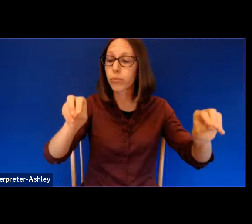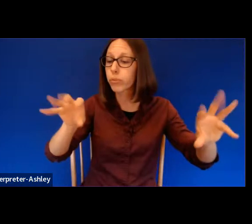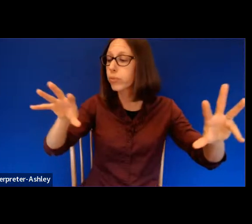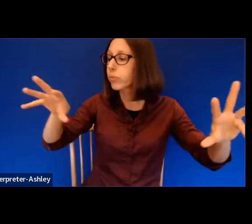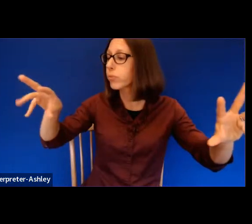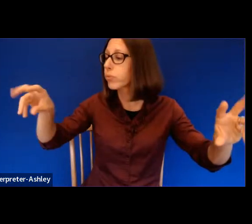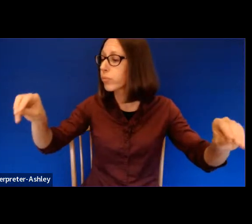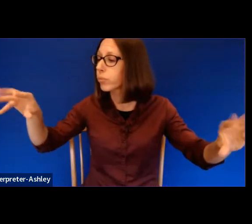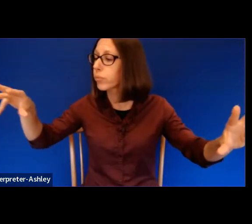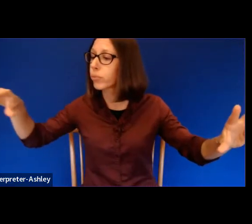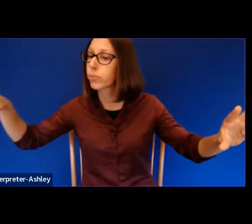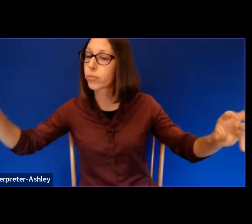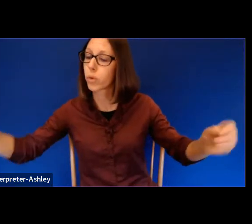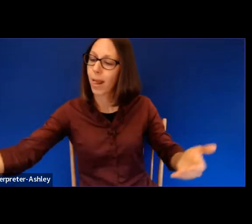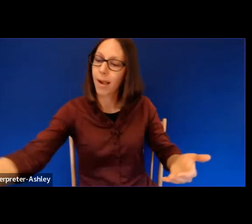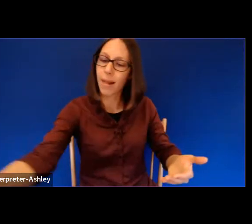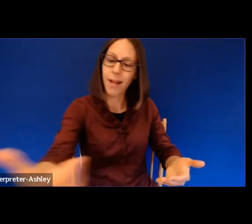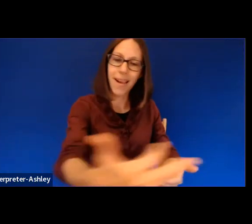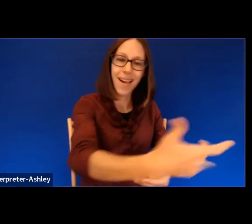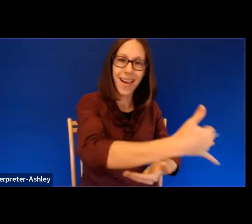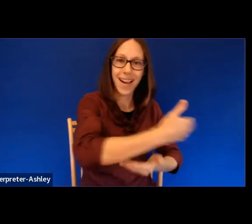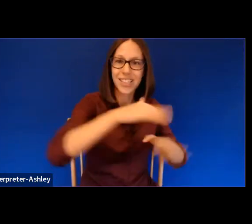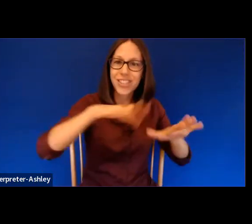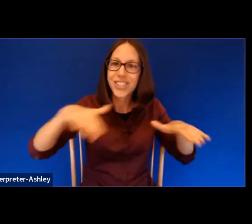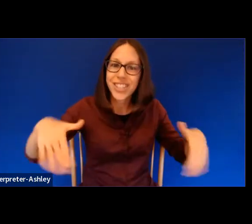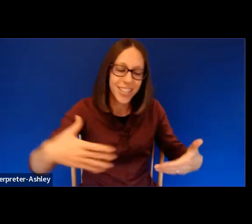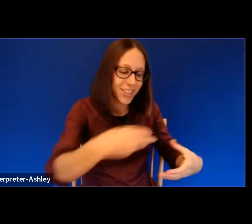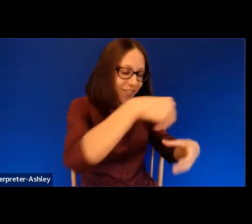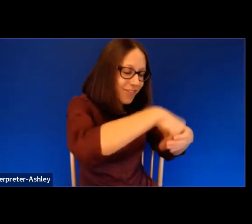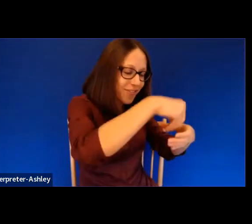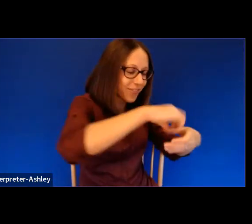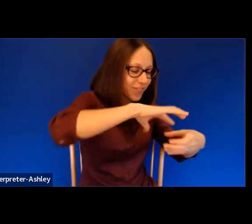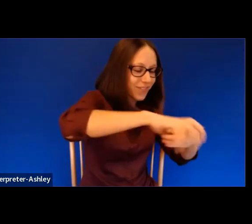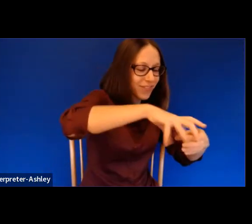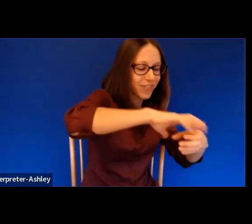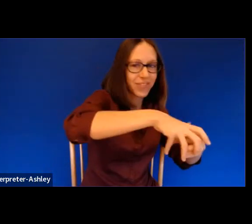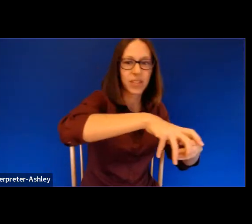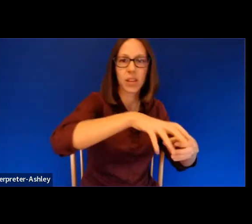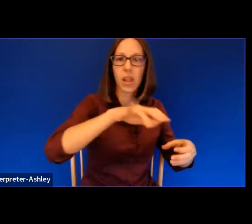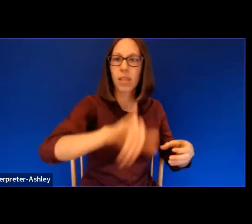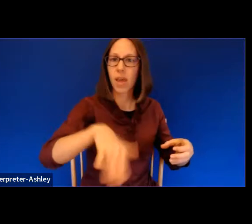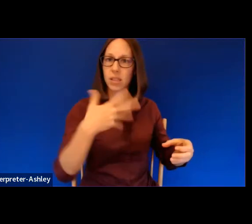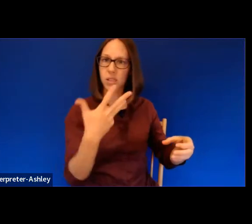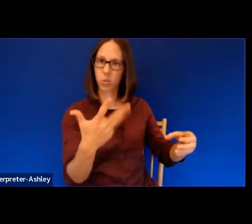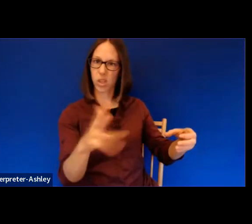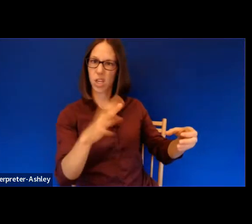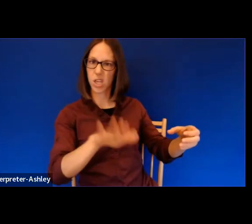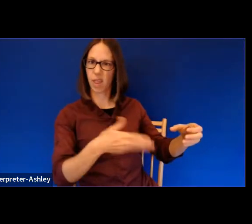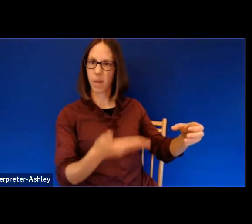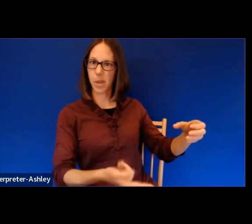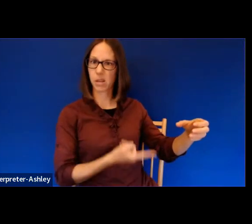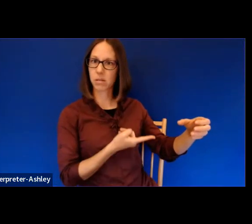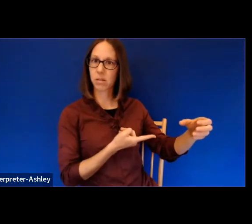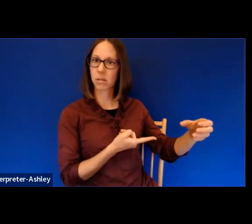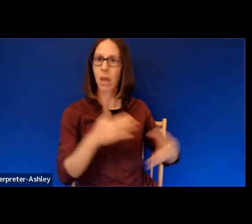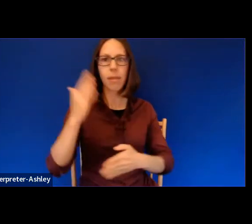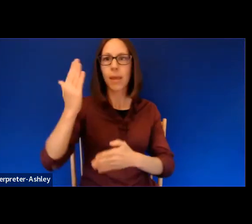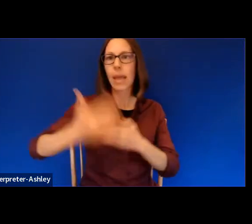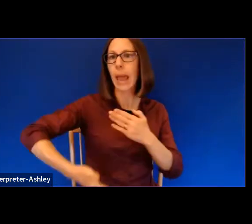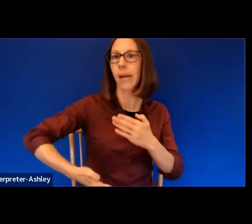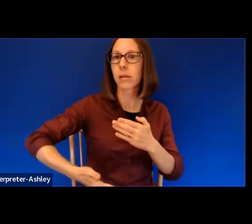we kept them in as children are just what did them in. The end has no end.